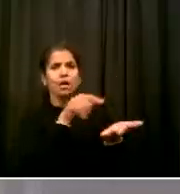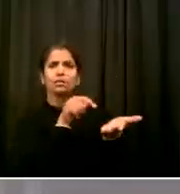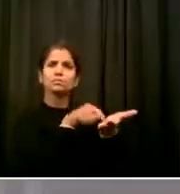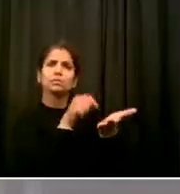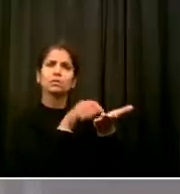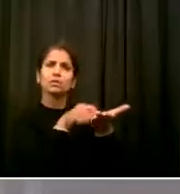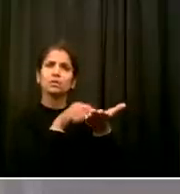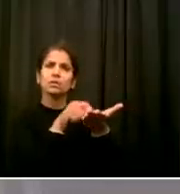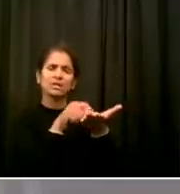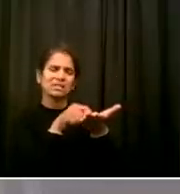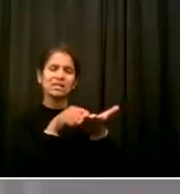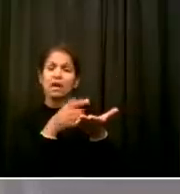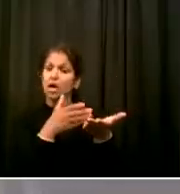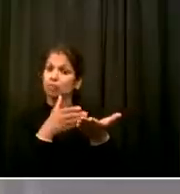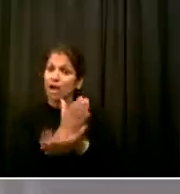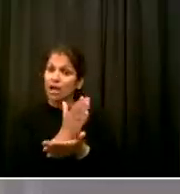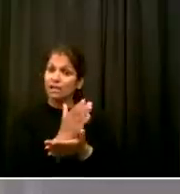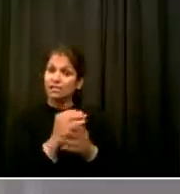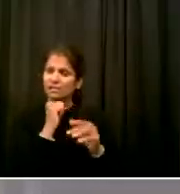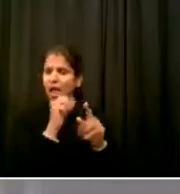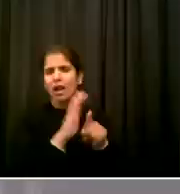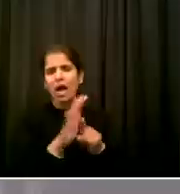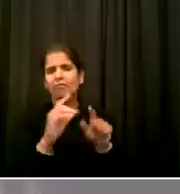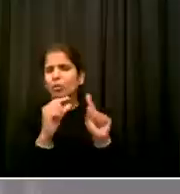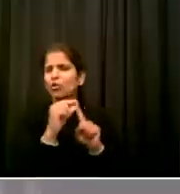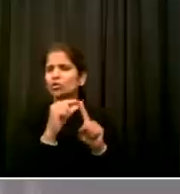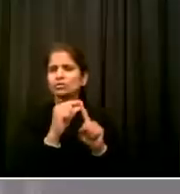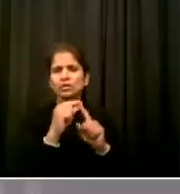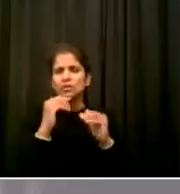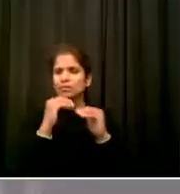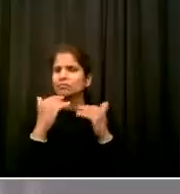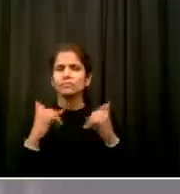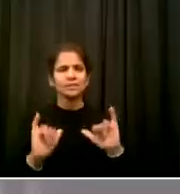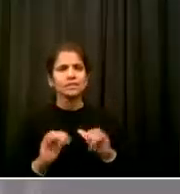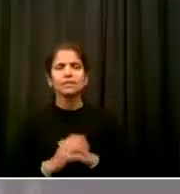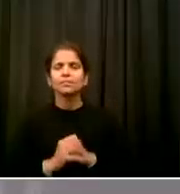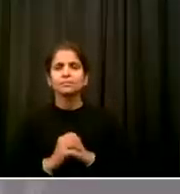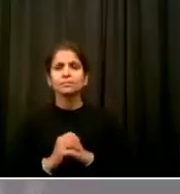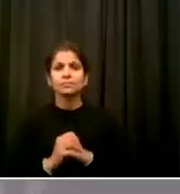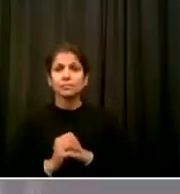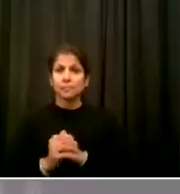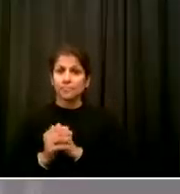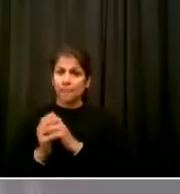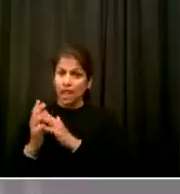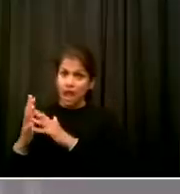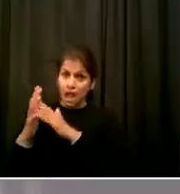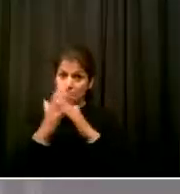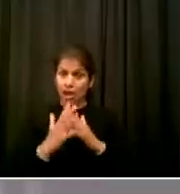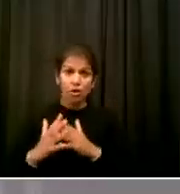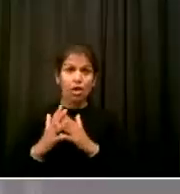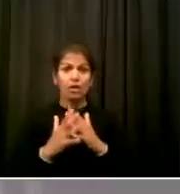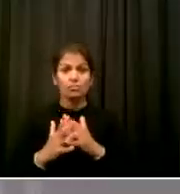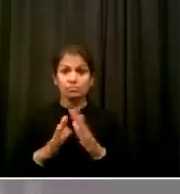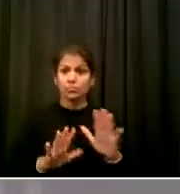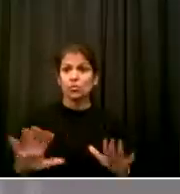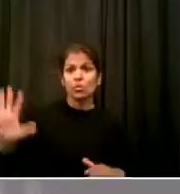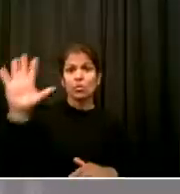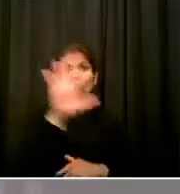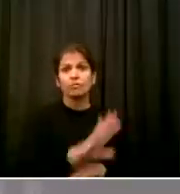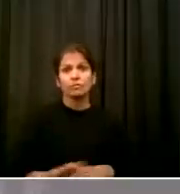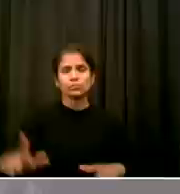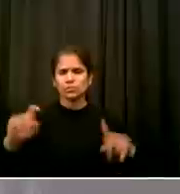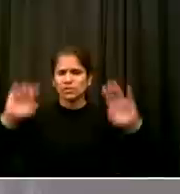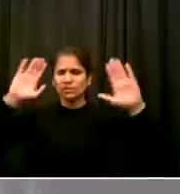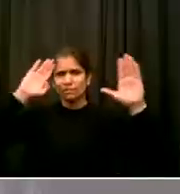institution for cultivating active citizenship And sustaining democracy first and foremost among young